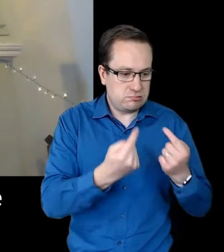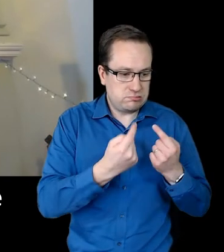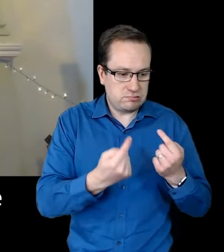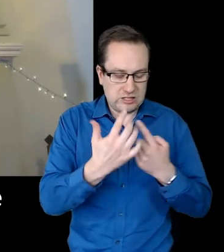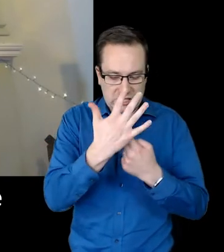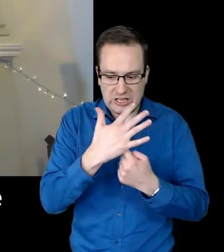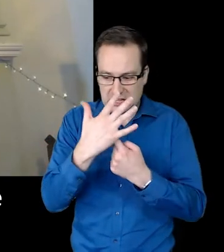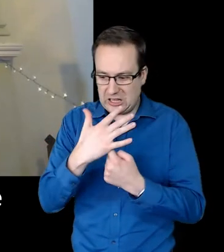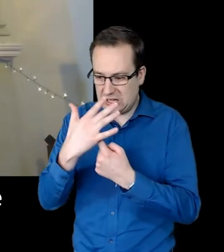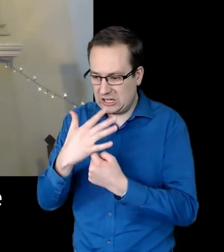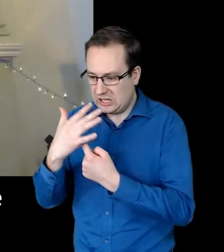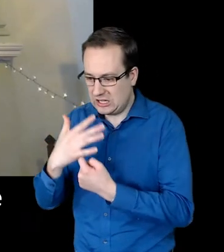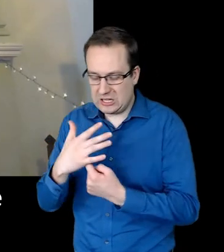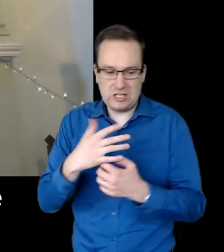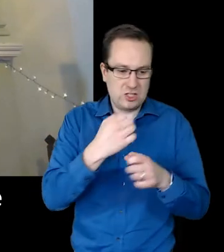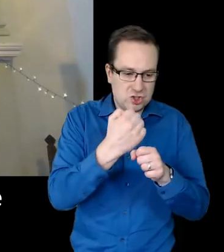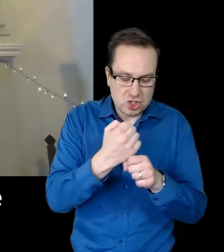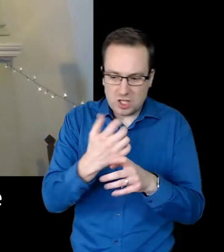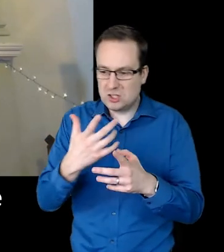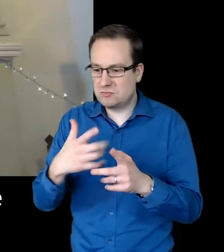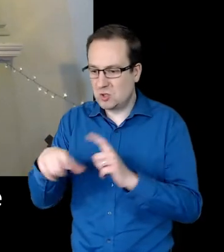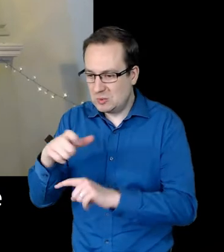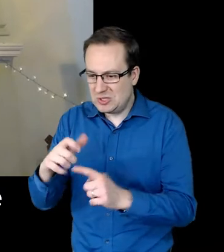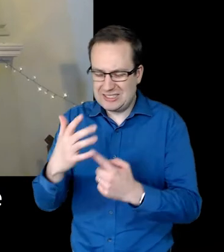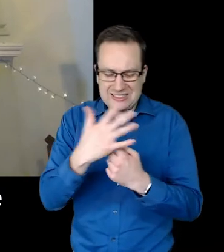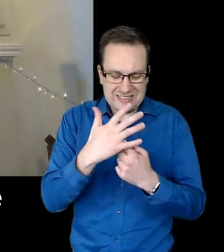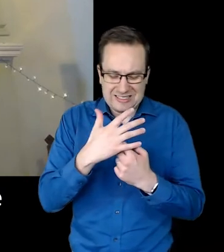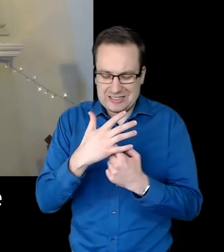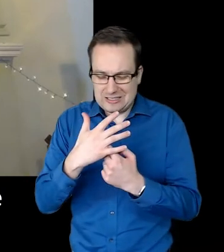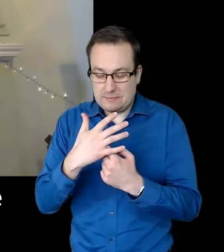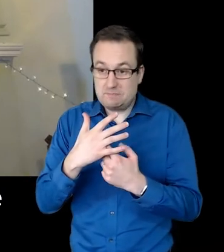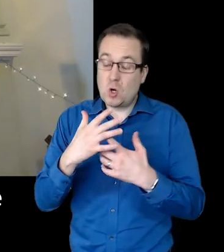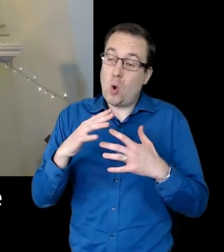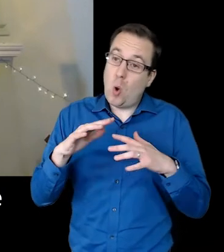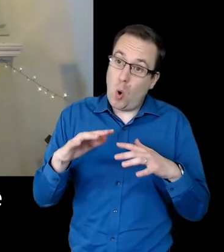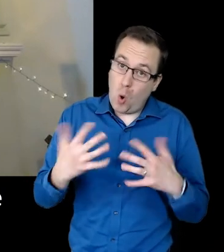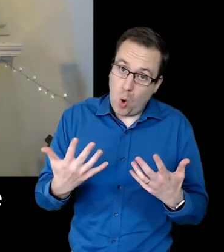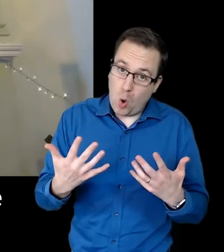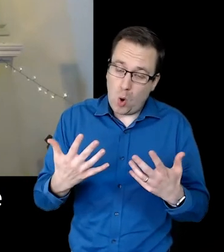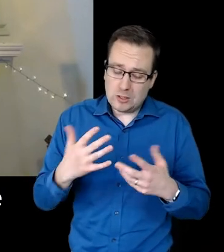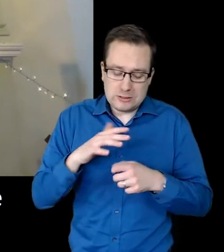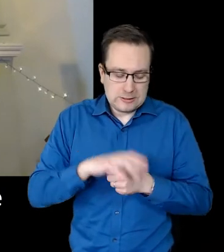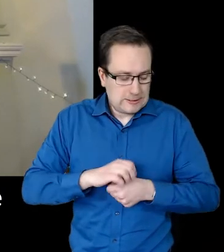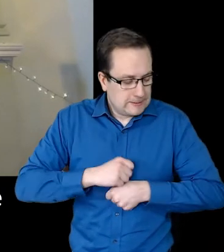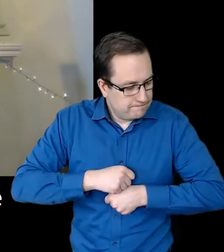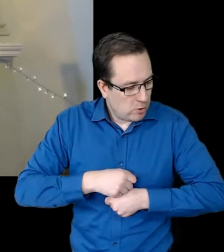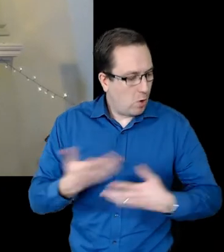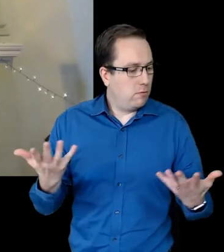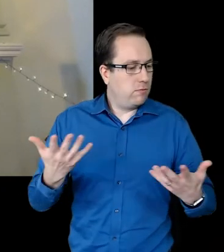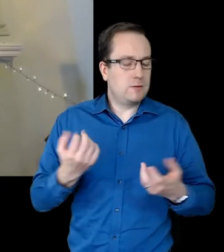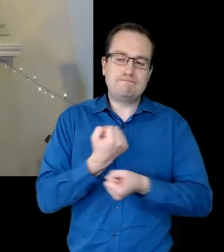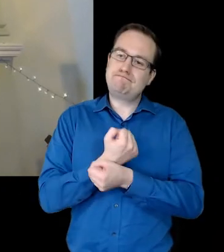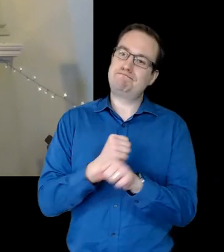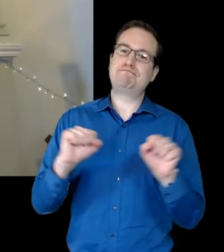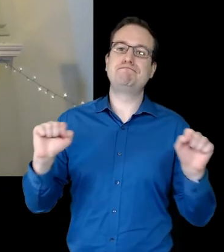churches and communities. Or we can come out of our despair and live a new life.